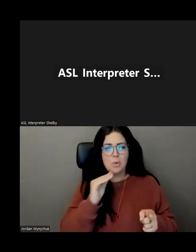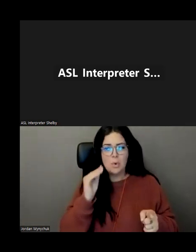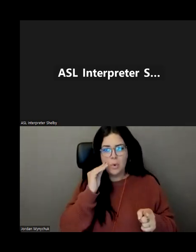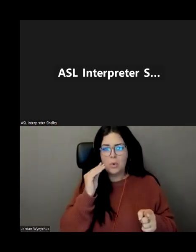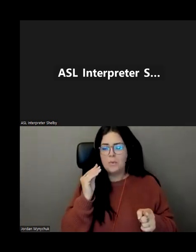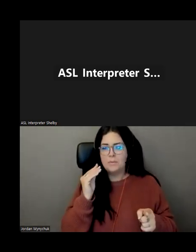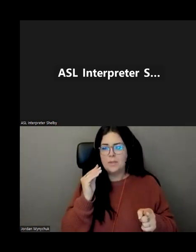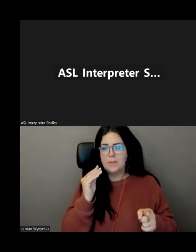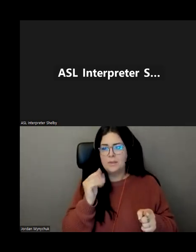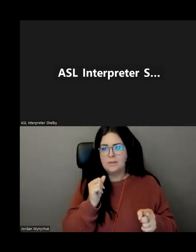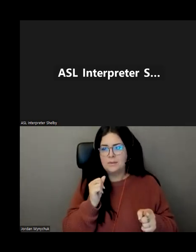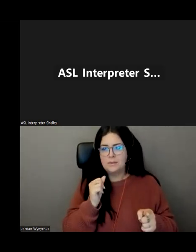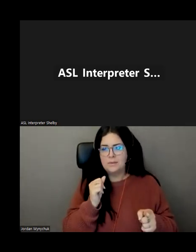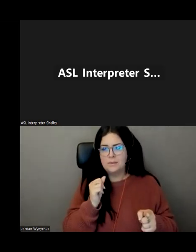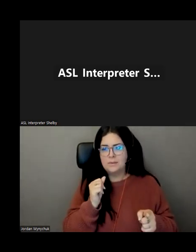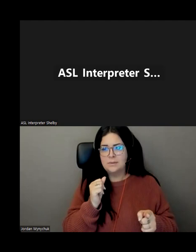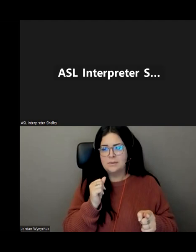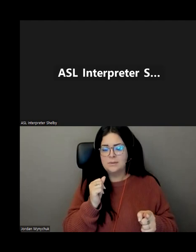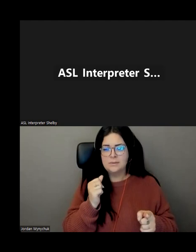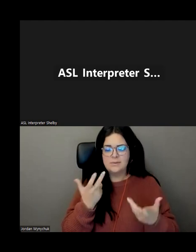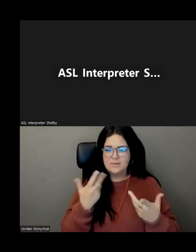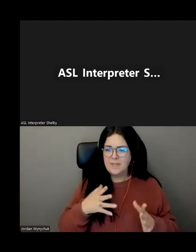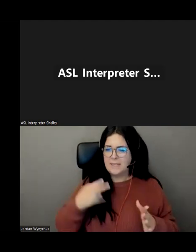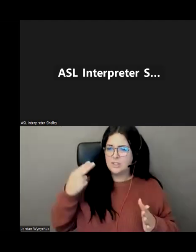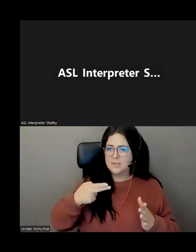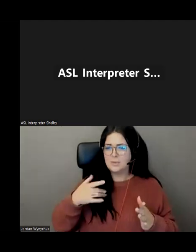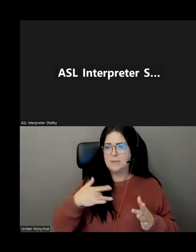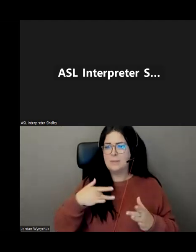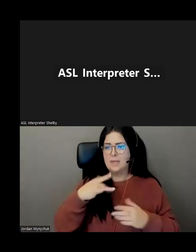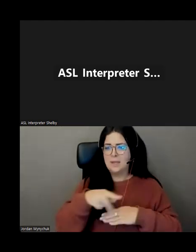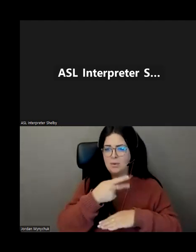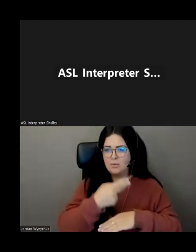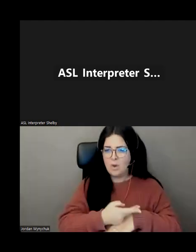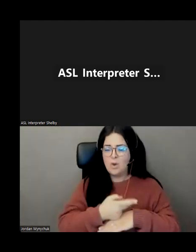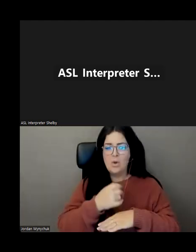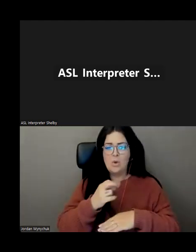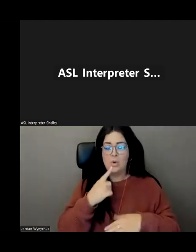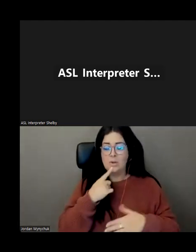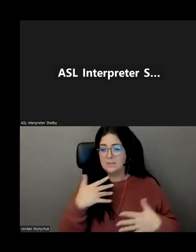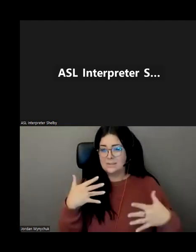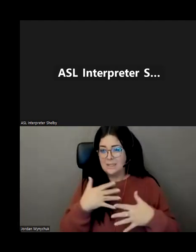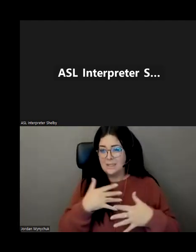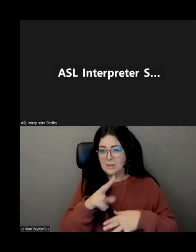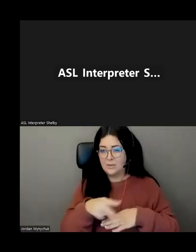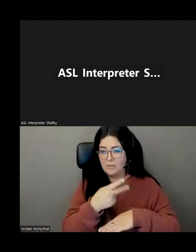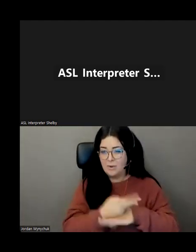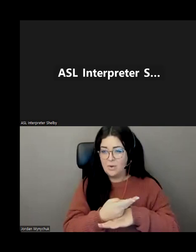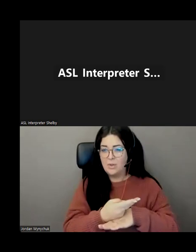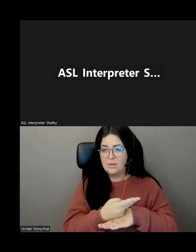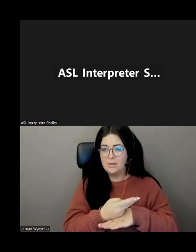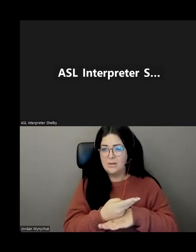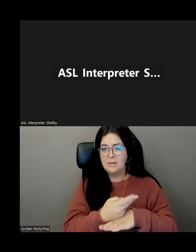that are you know me i have a history of falling or a risk you had a risk of falling or have a fear of falling but you're mainly staying